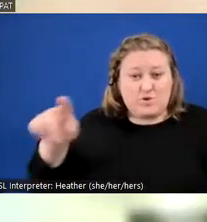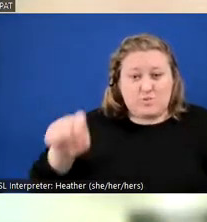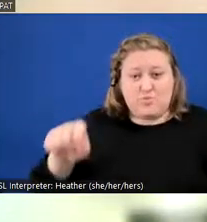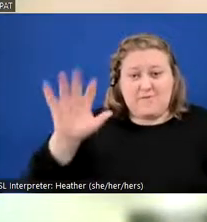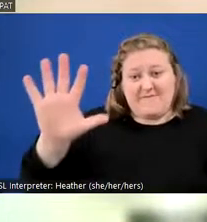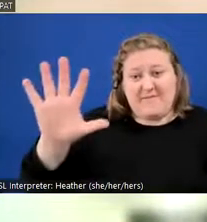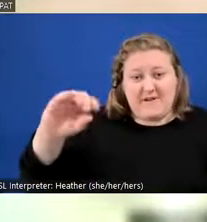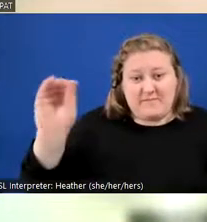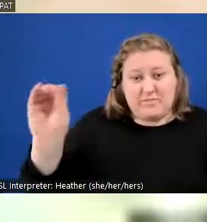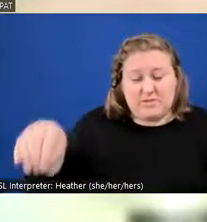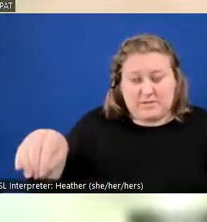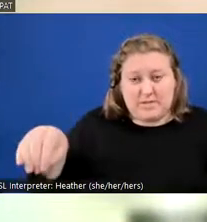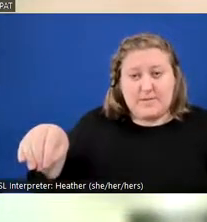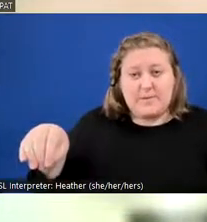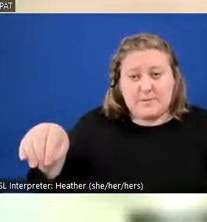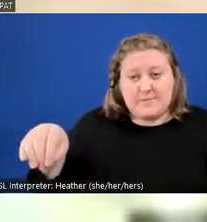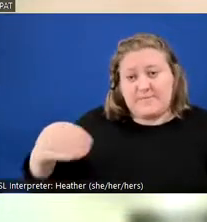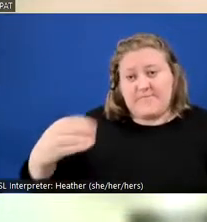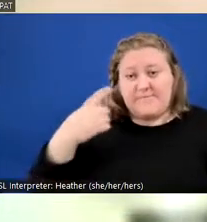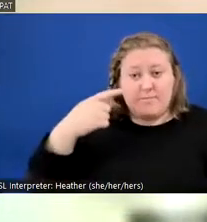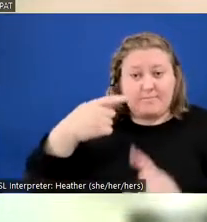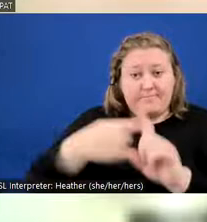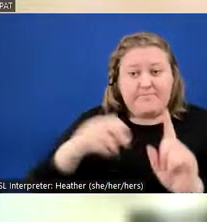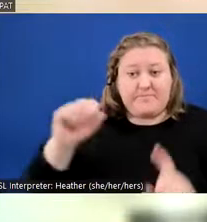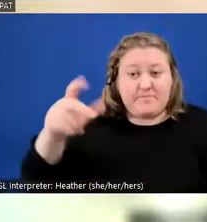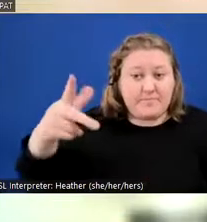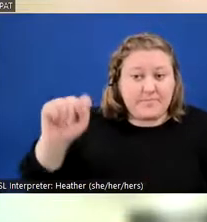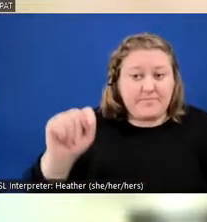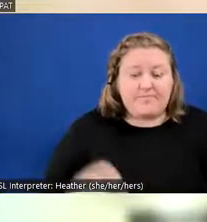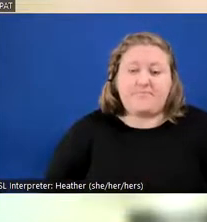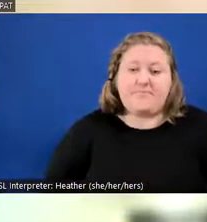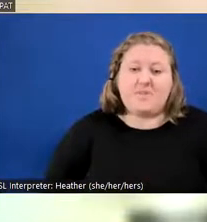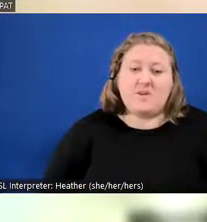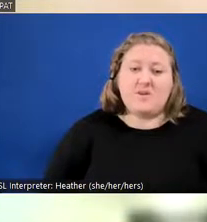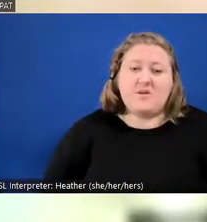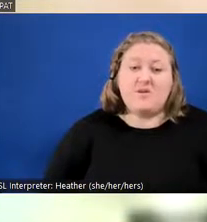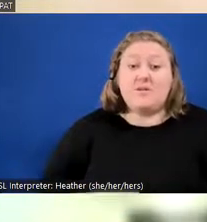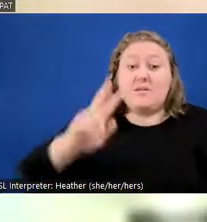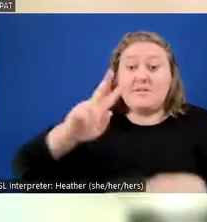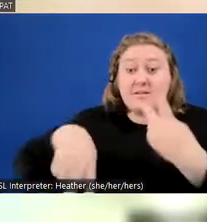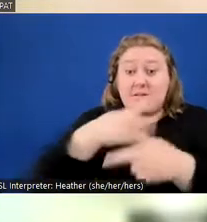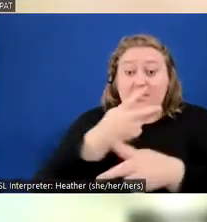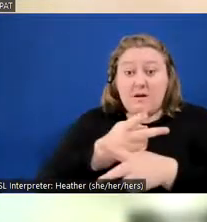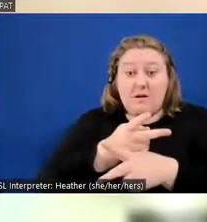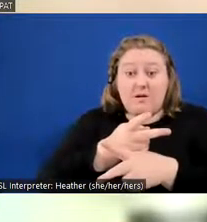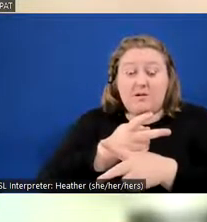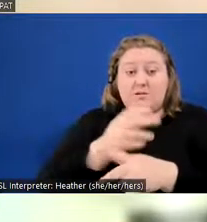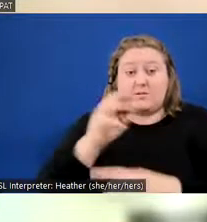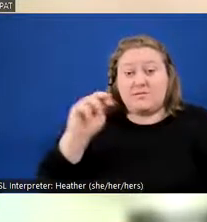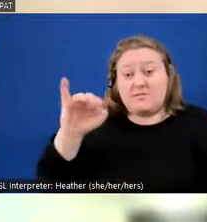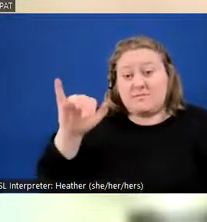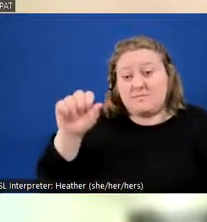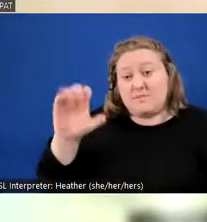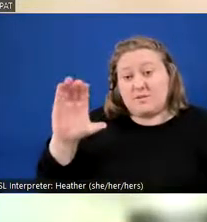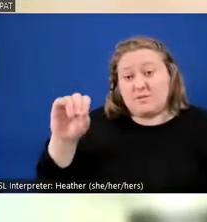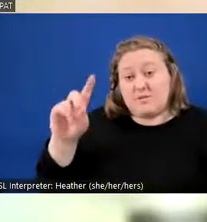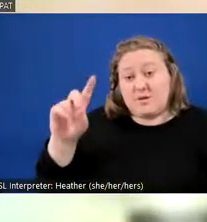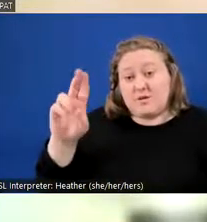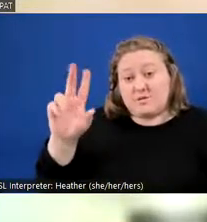This is excluding September. The types of misconduct alleged in these cases for the quarter where